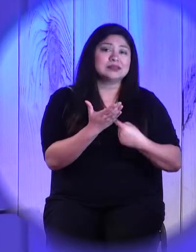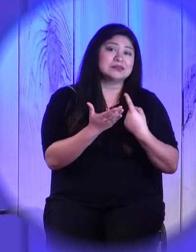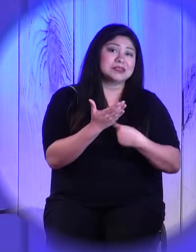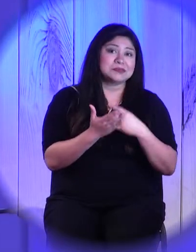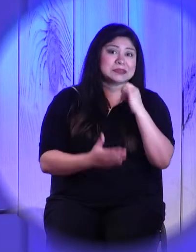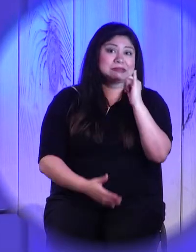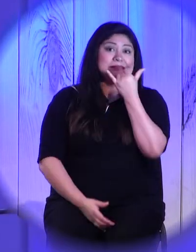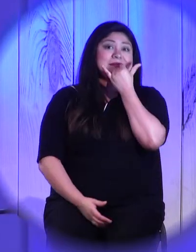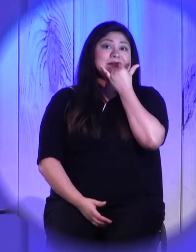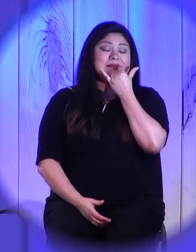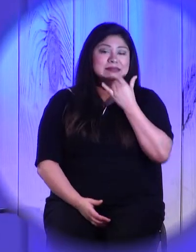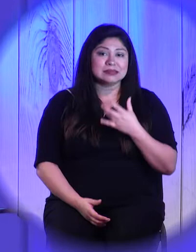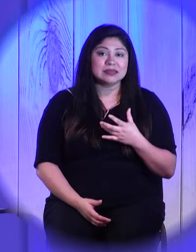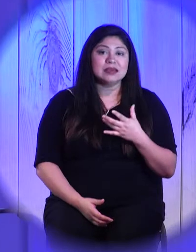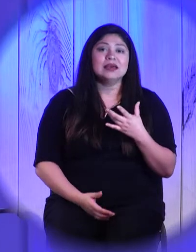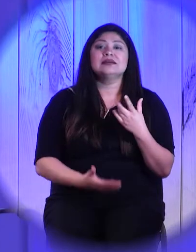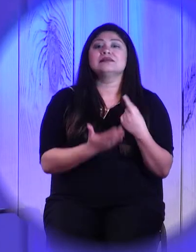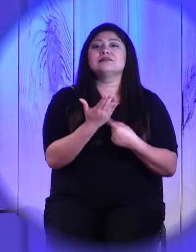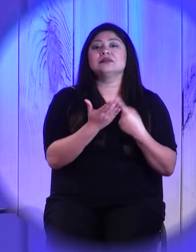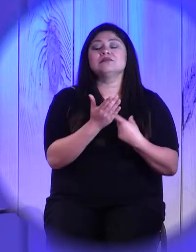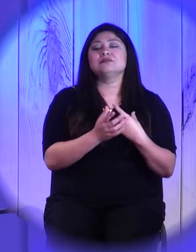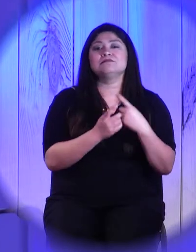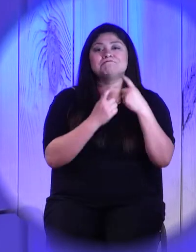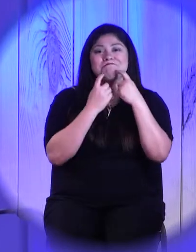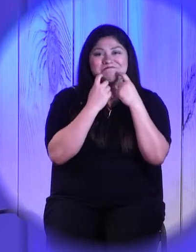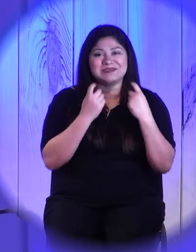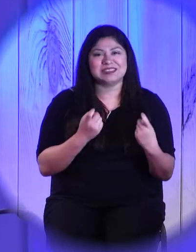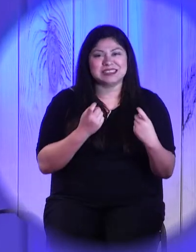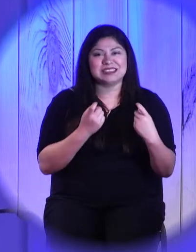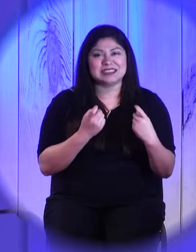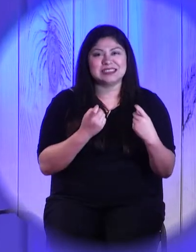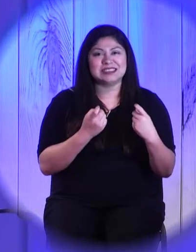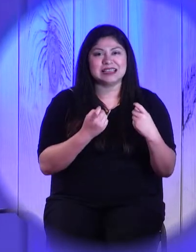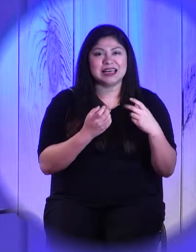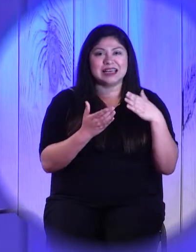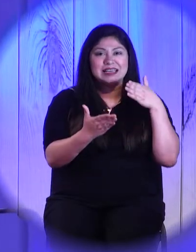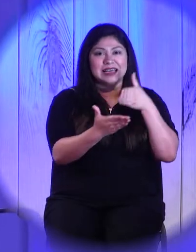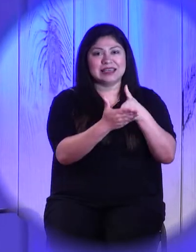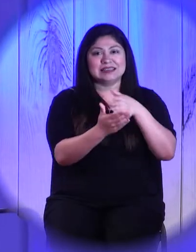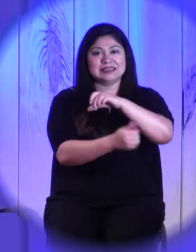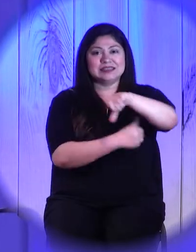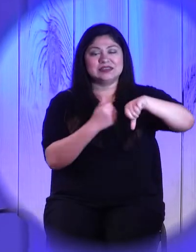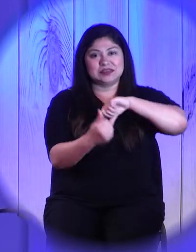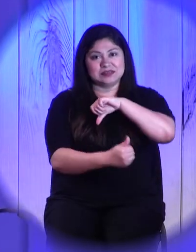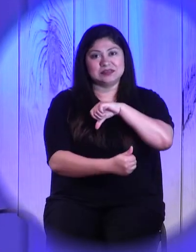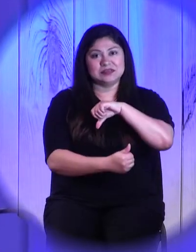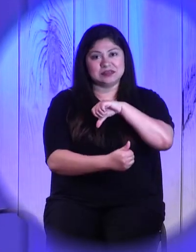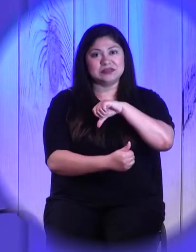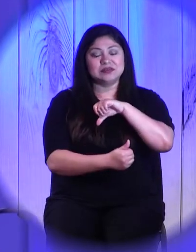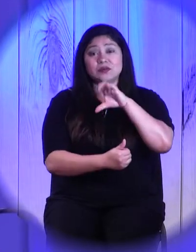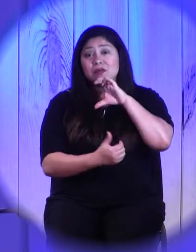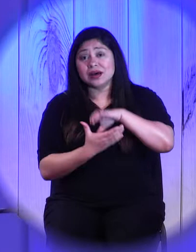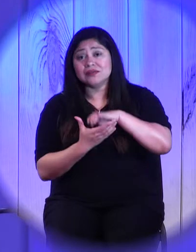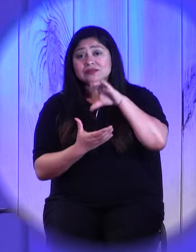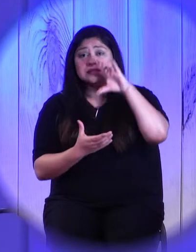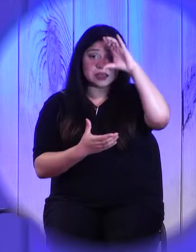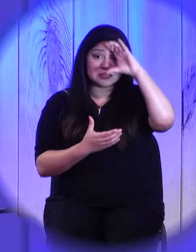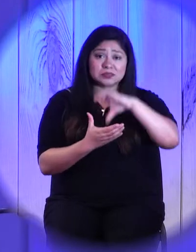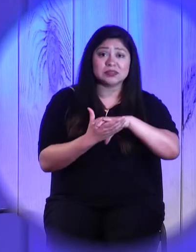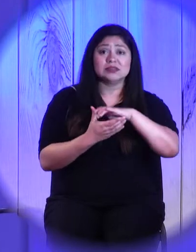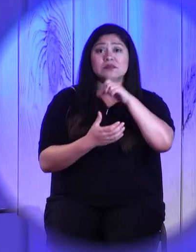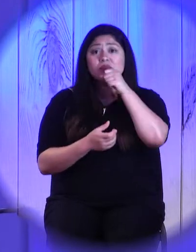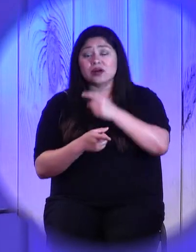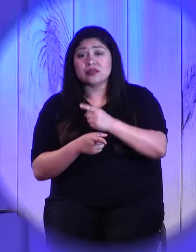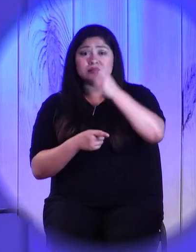they will even sin against each other, knowing fully well what they are doing. Wives and husbands, brothers and